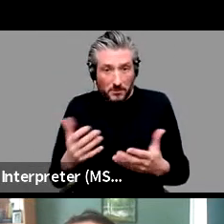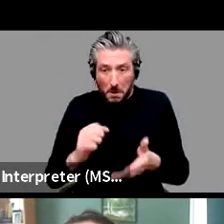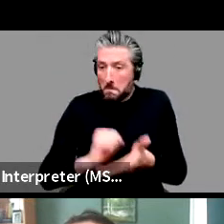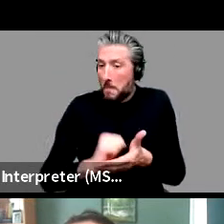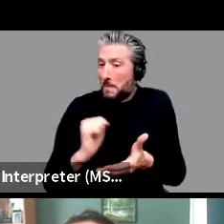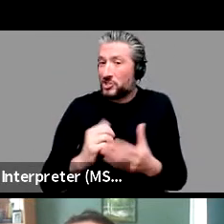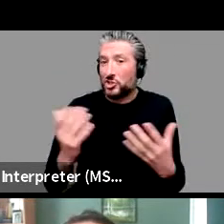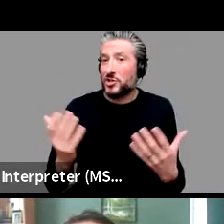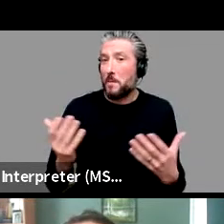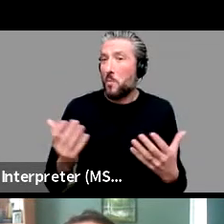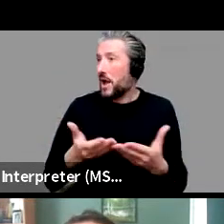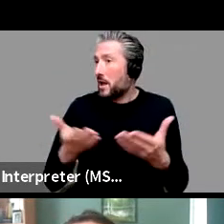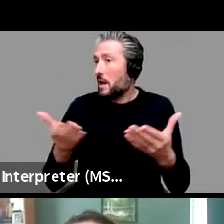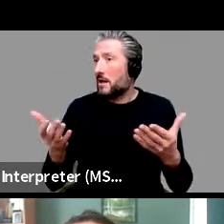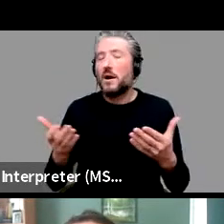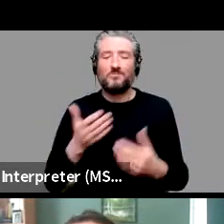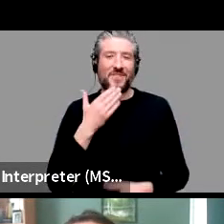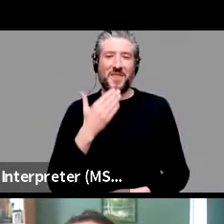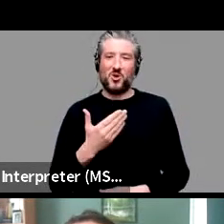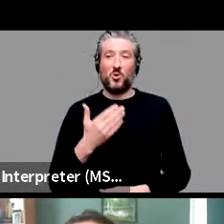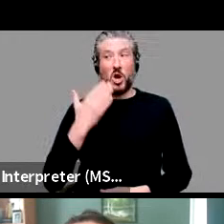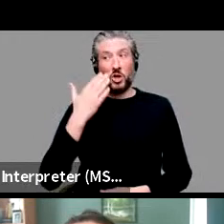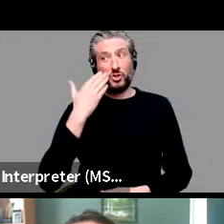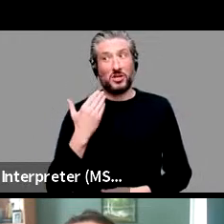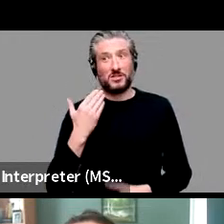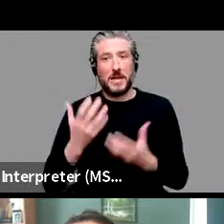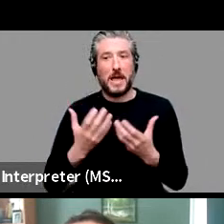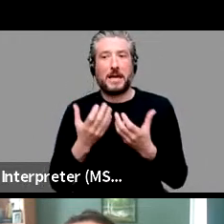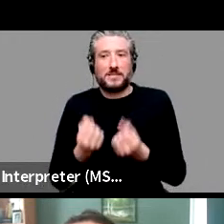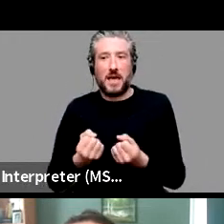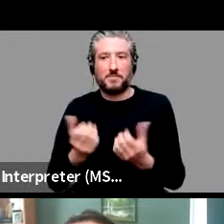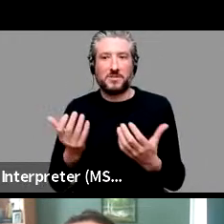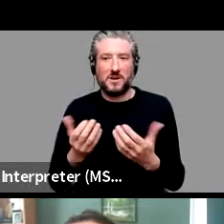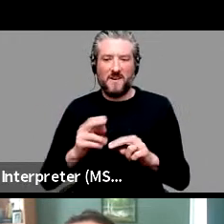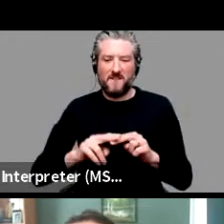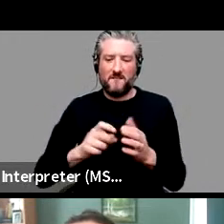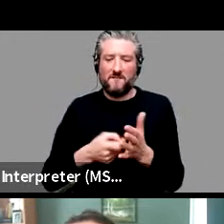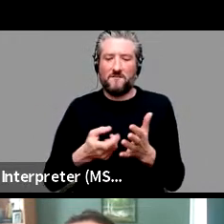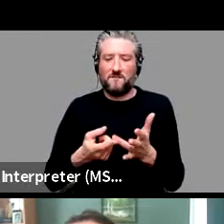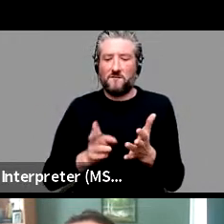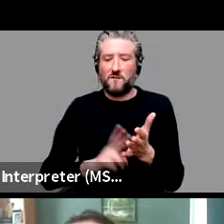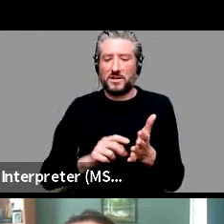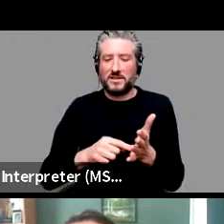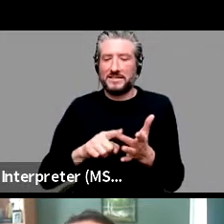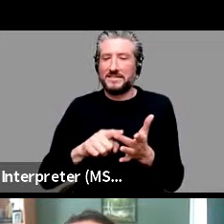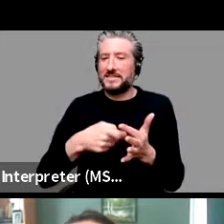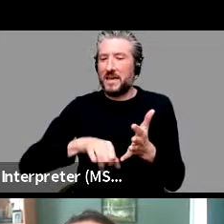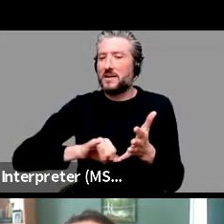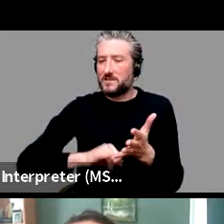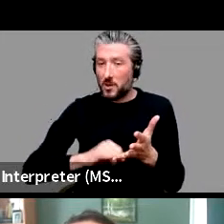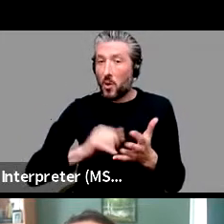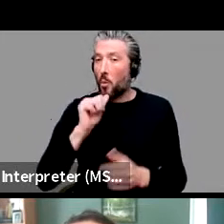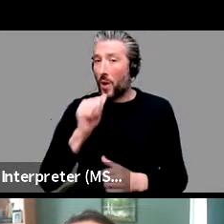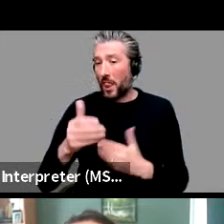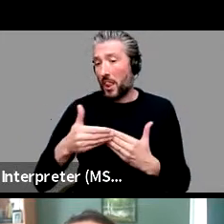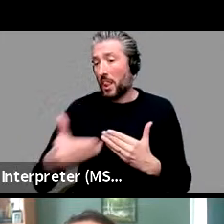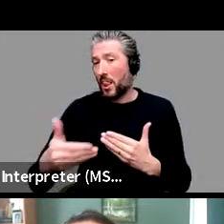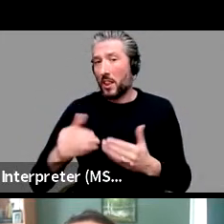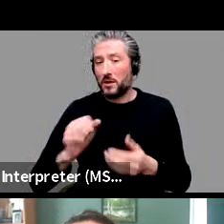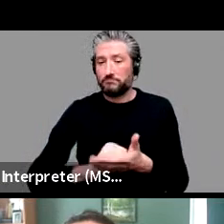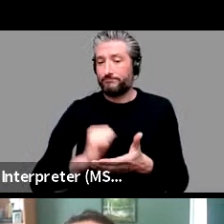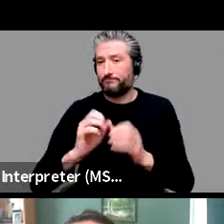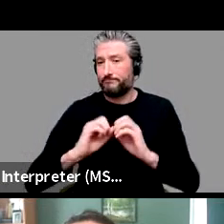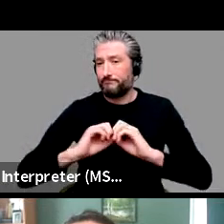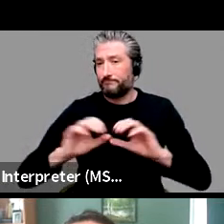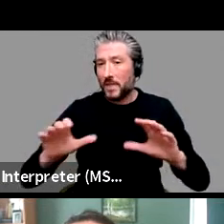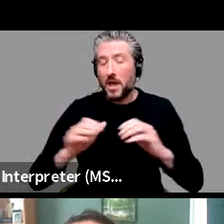I, it just got accepted in frontier. So yeah. So we're revising it and it should come out. Yeah. Wonderful. Adam, do you have